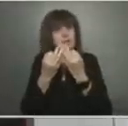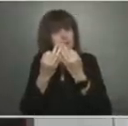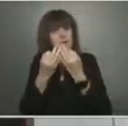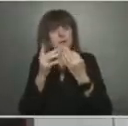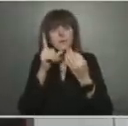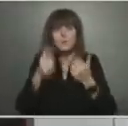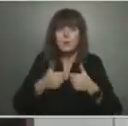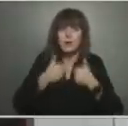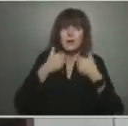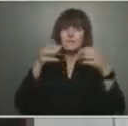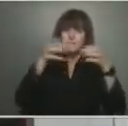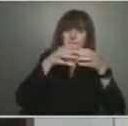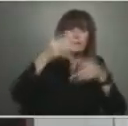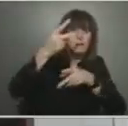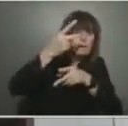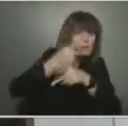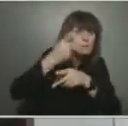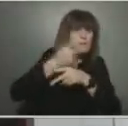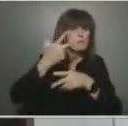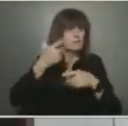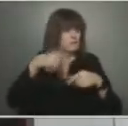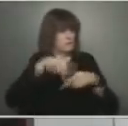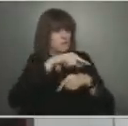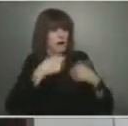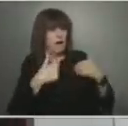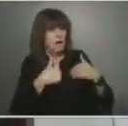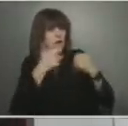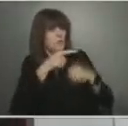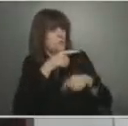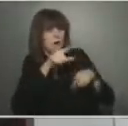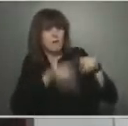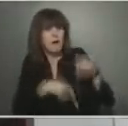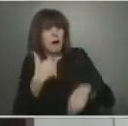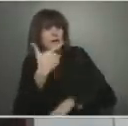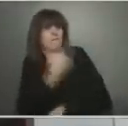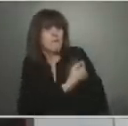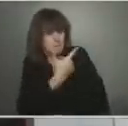too, too young to be vaccinated, are vaccinated and boosted.